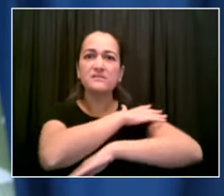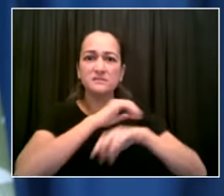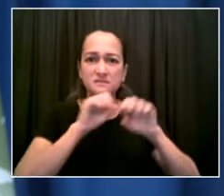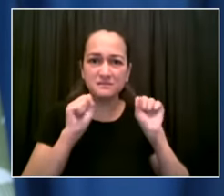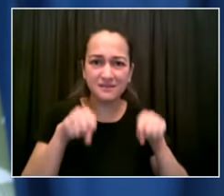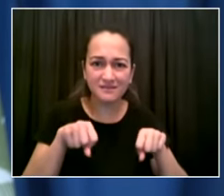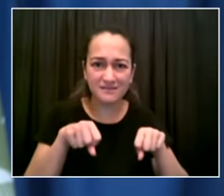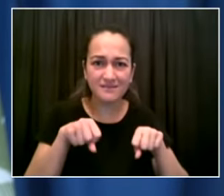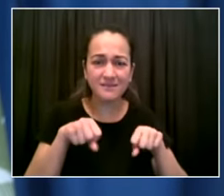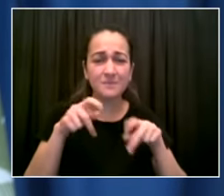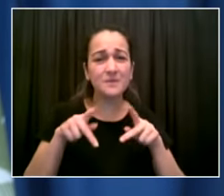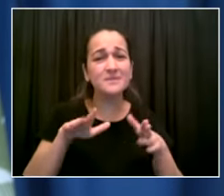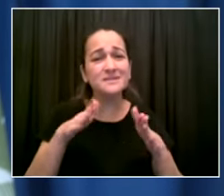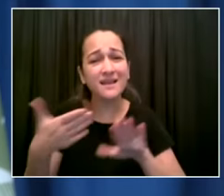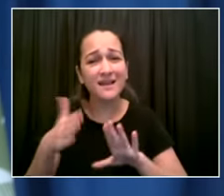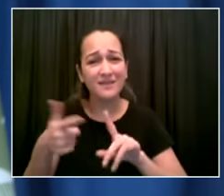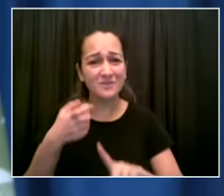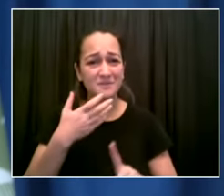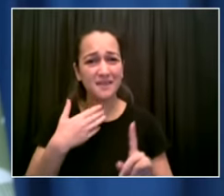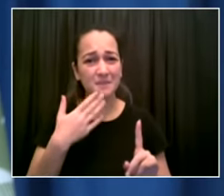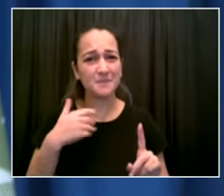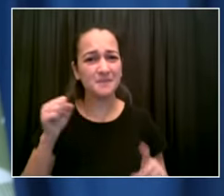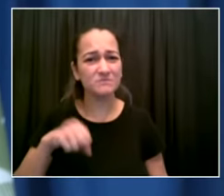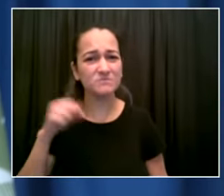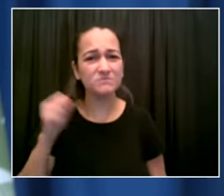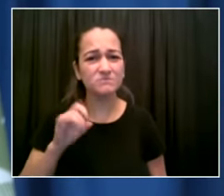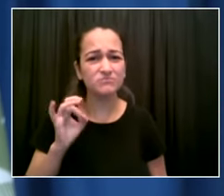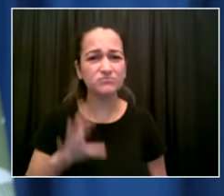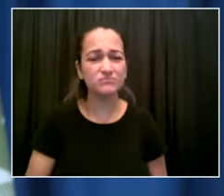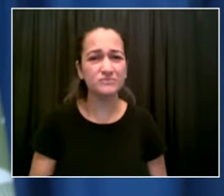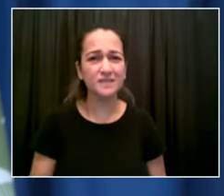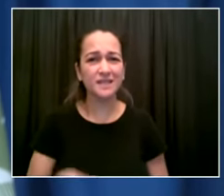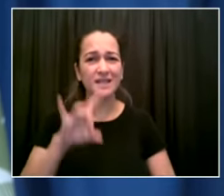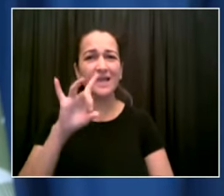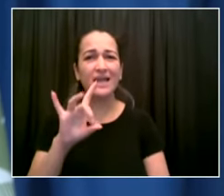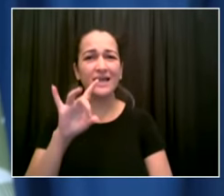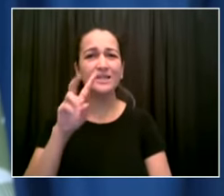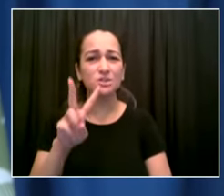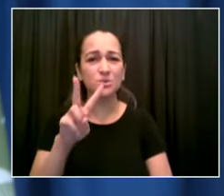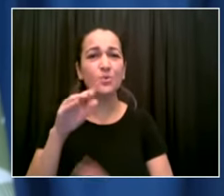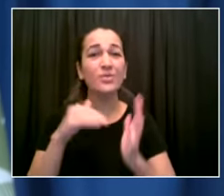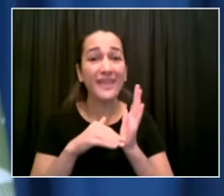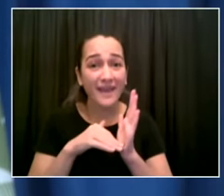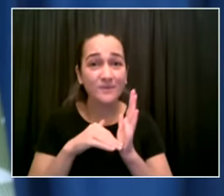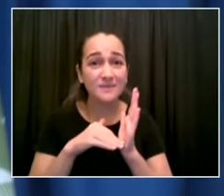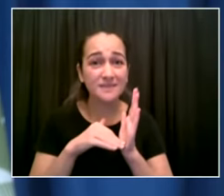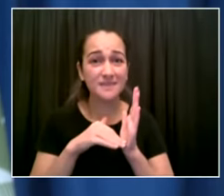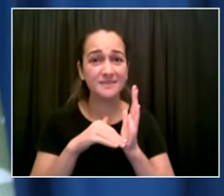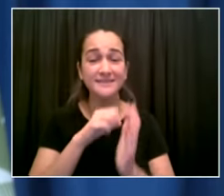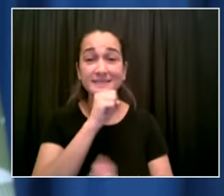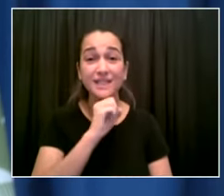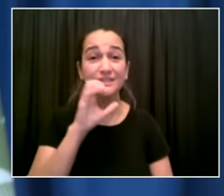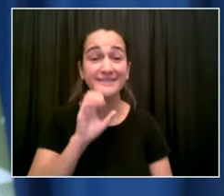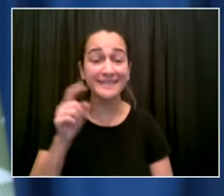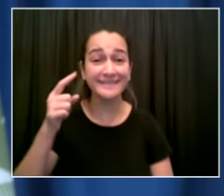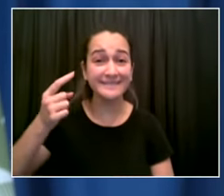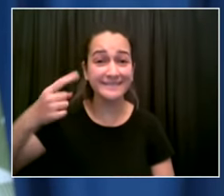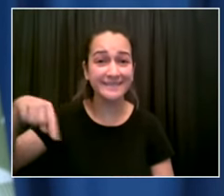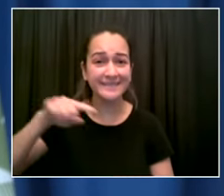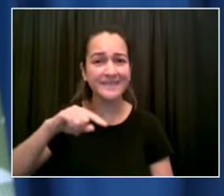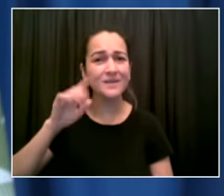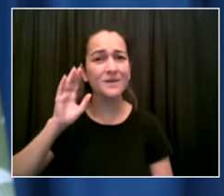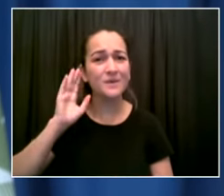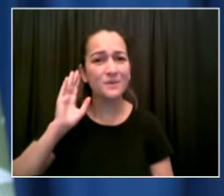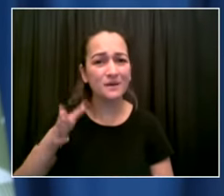82 000 elderly people have a limb amputated that's 10 every hour all this pain all this cost